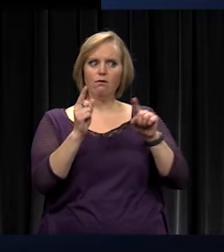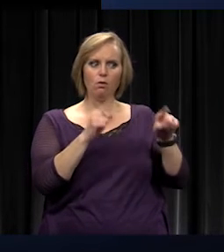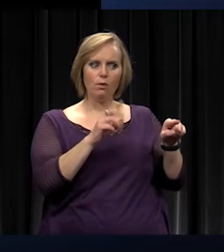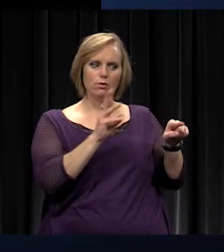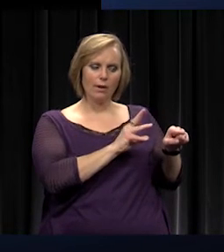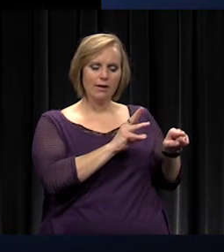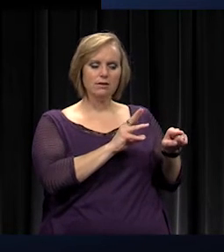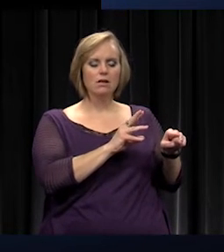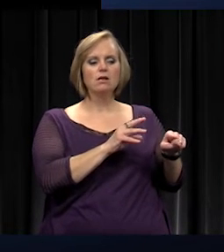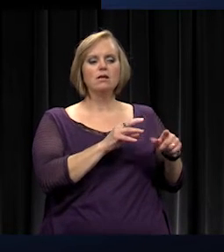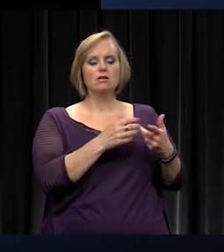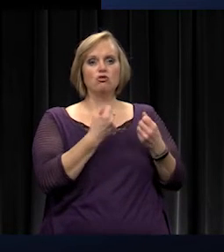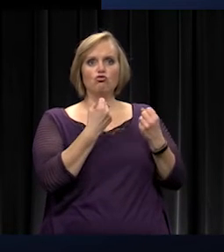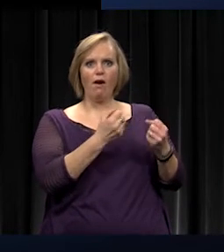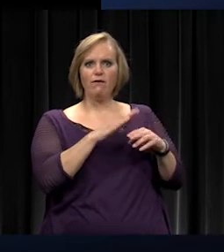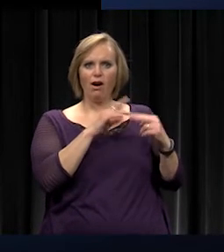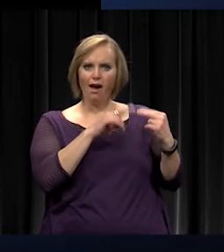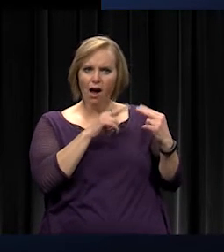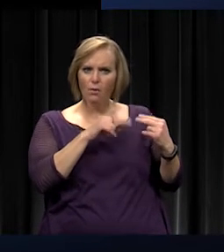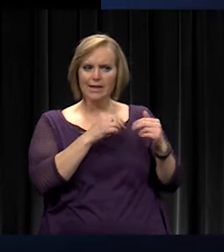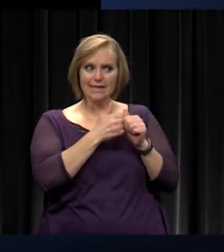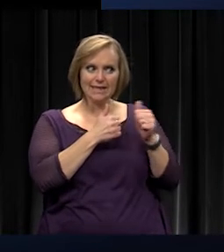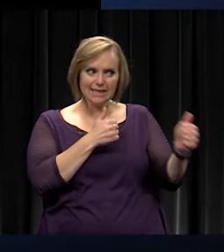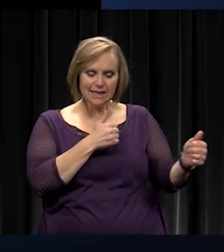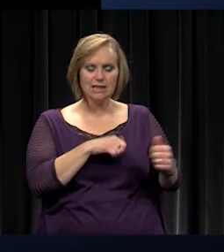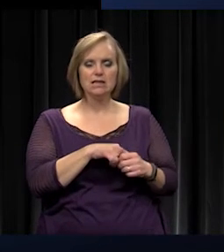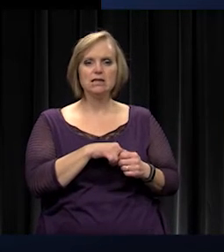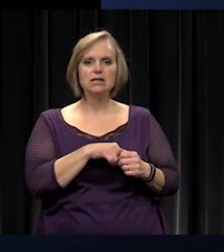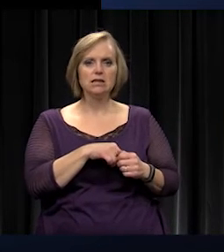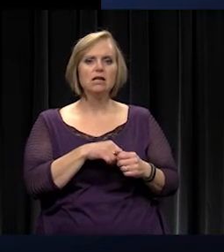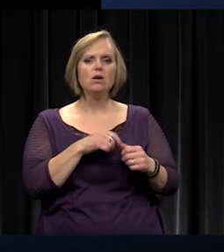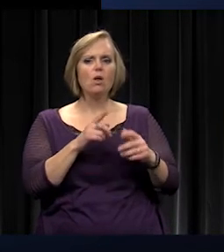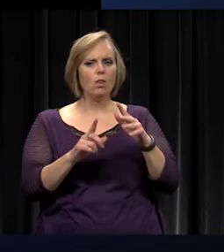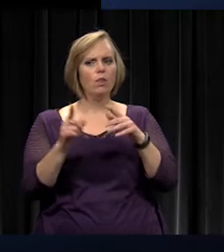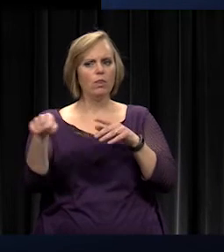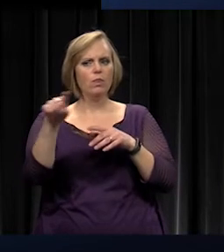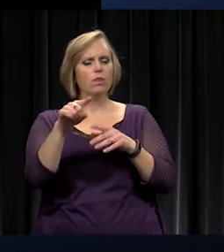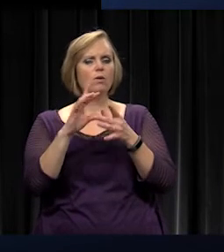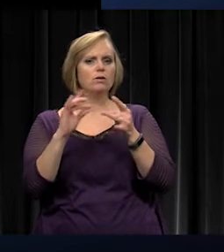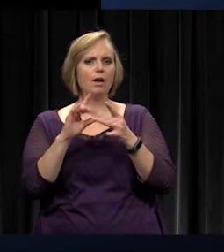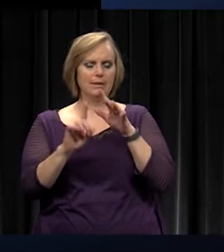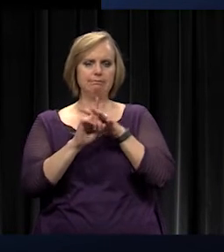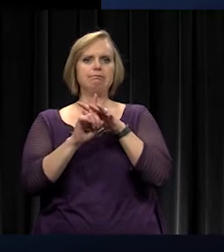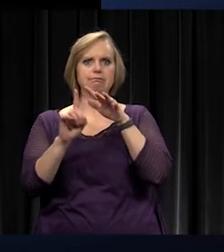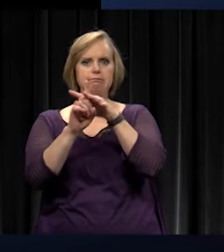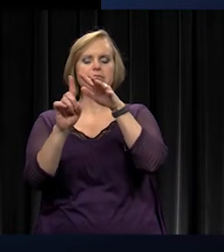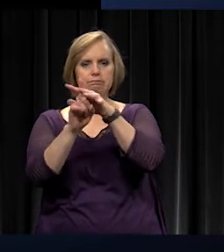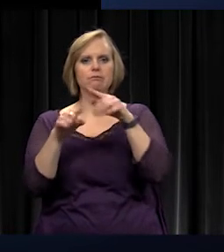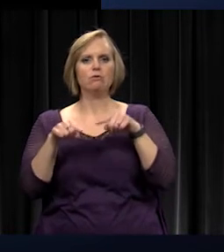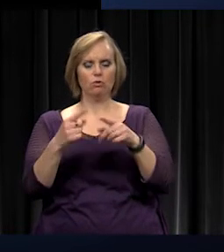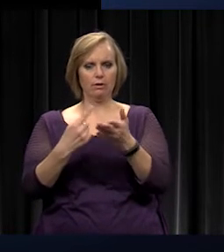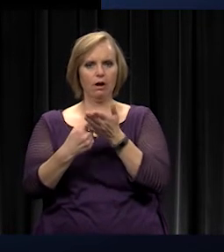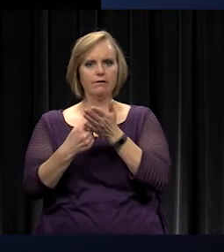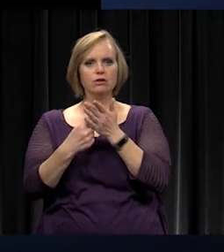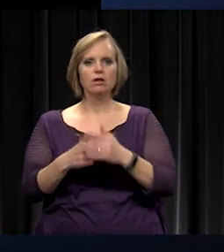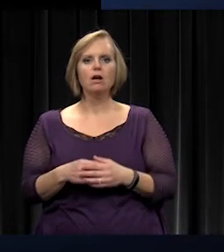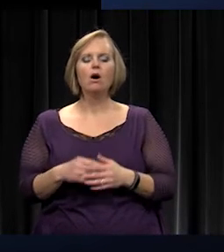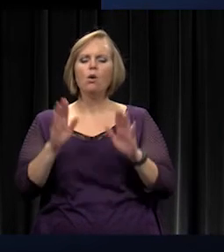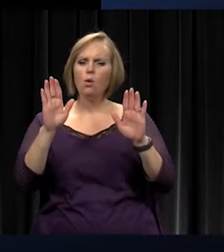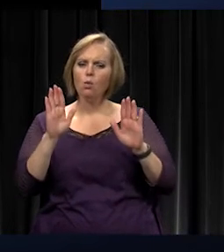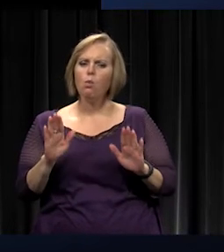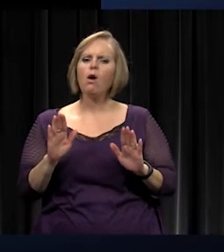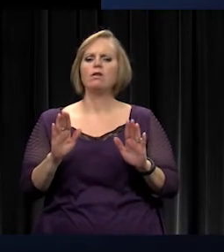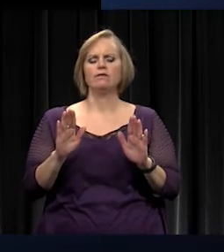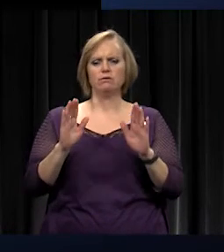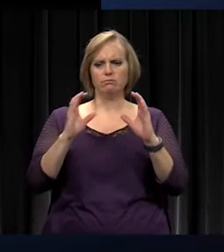highways, distance, some of those things came up regularly throughout the sessions. We had a great conversation about splitting schools and was